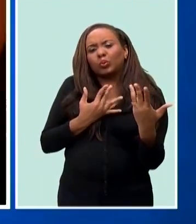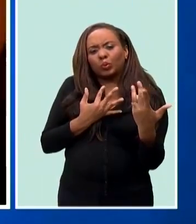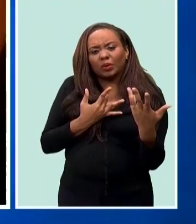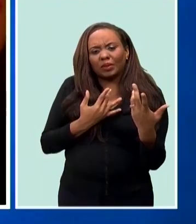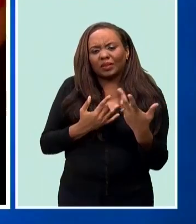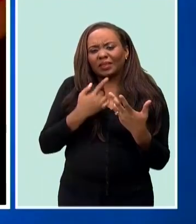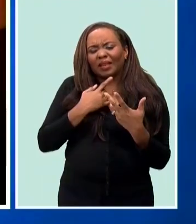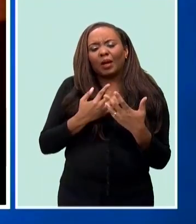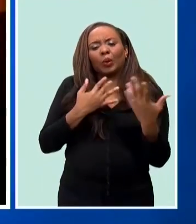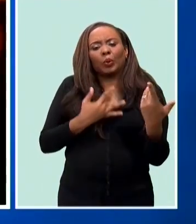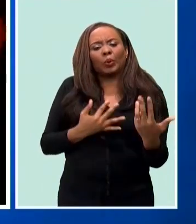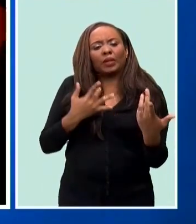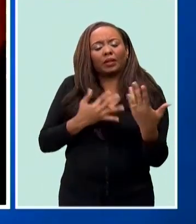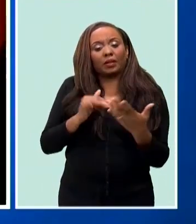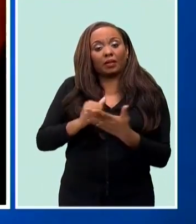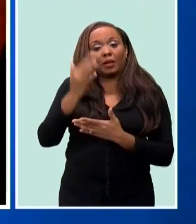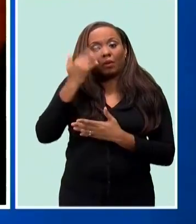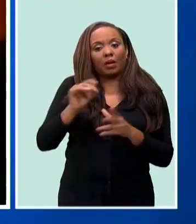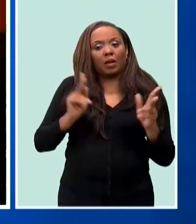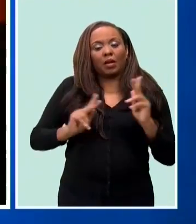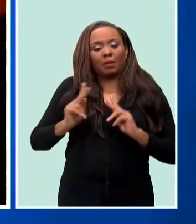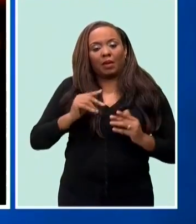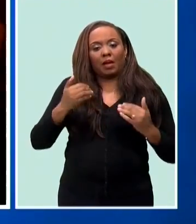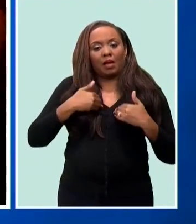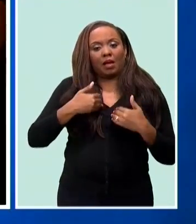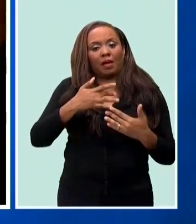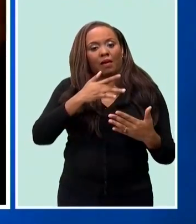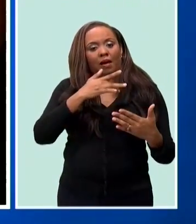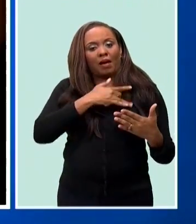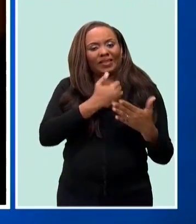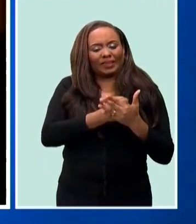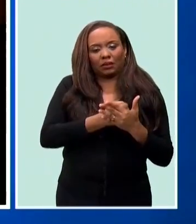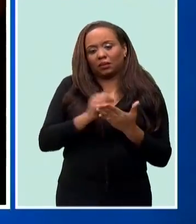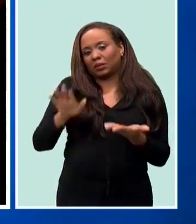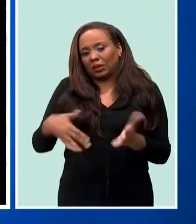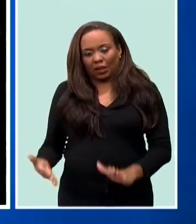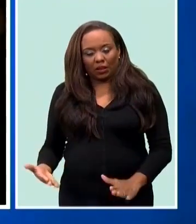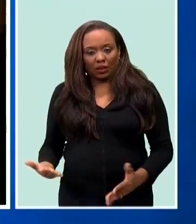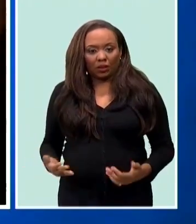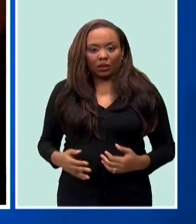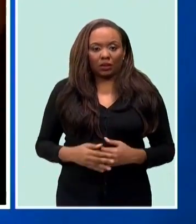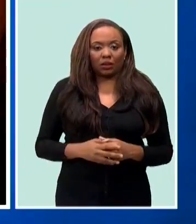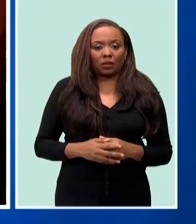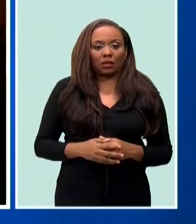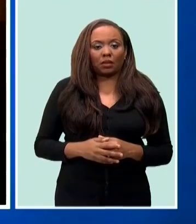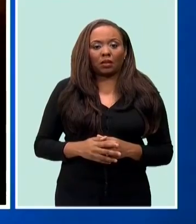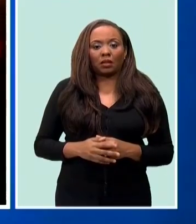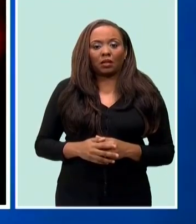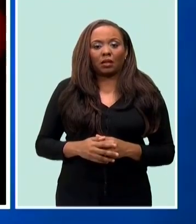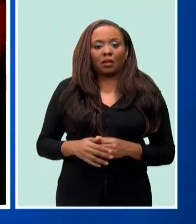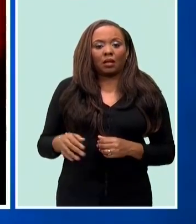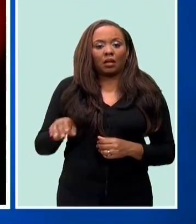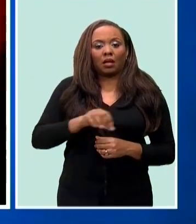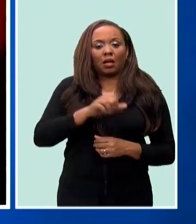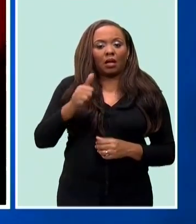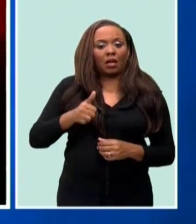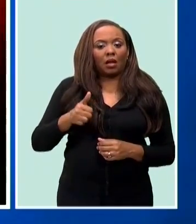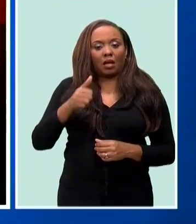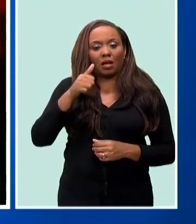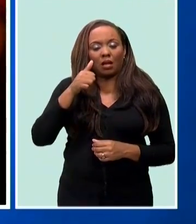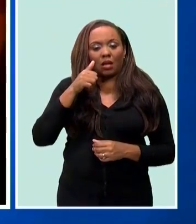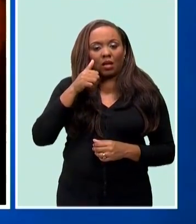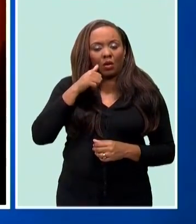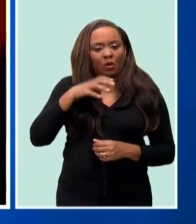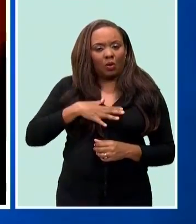these lengthy waits are the cause of some of the heart attack deaths. Well, Jalyn C.M. Coxie agrees, saying